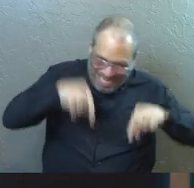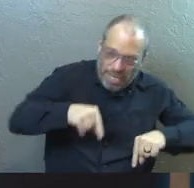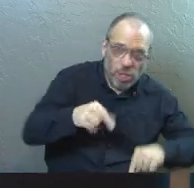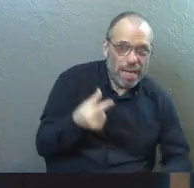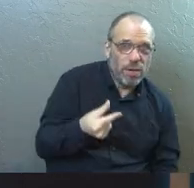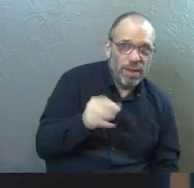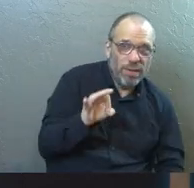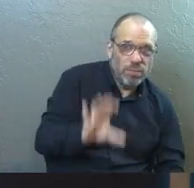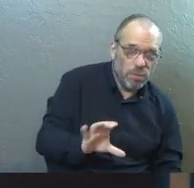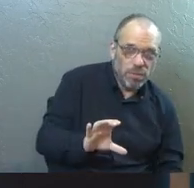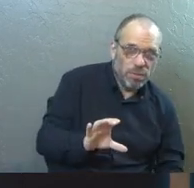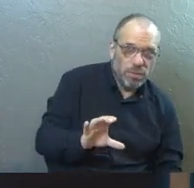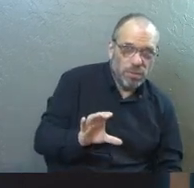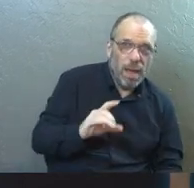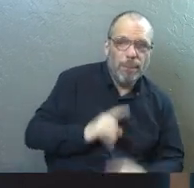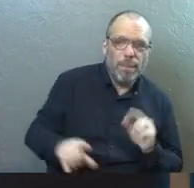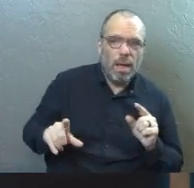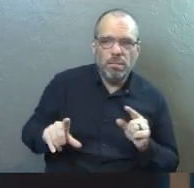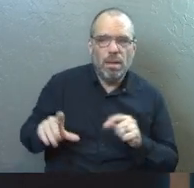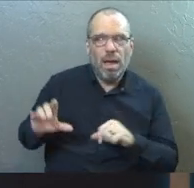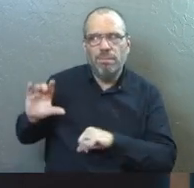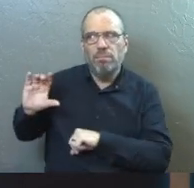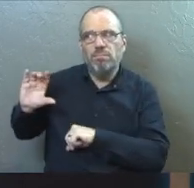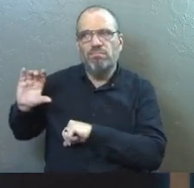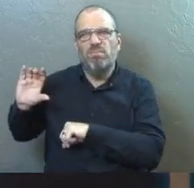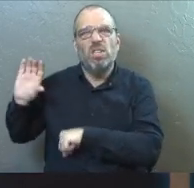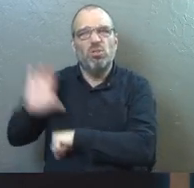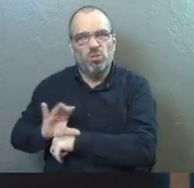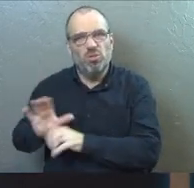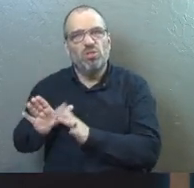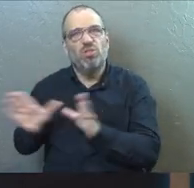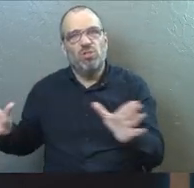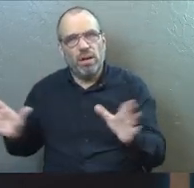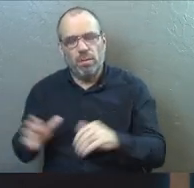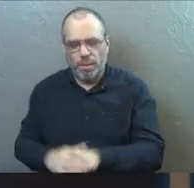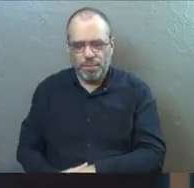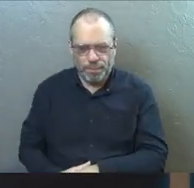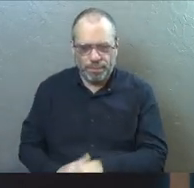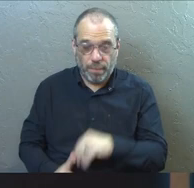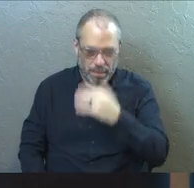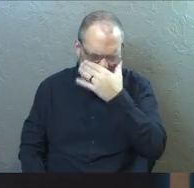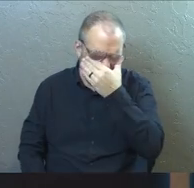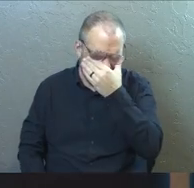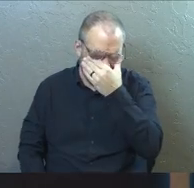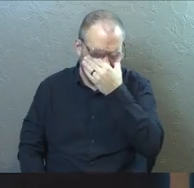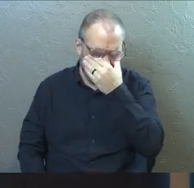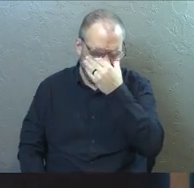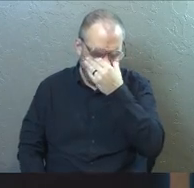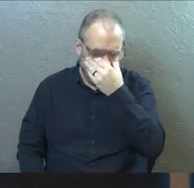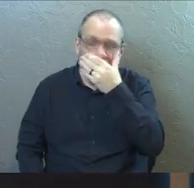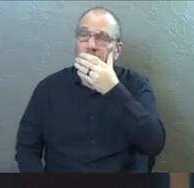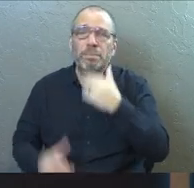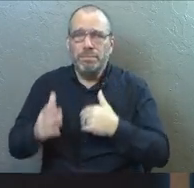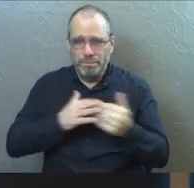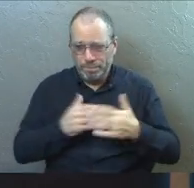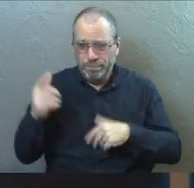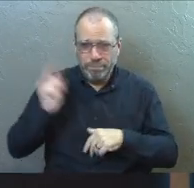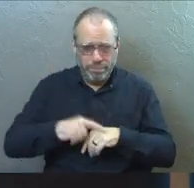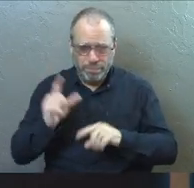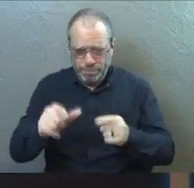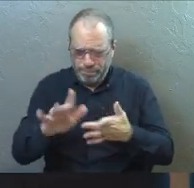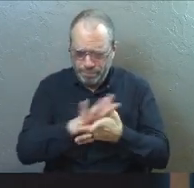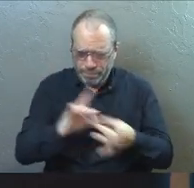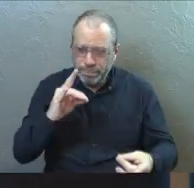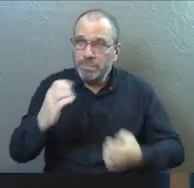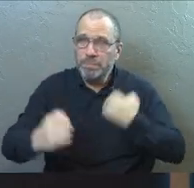this church specifically, but by the church. And in the midst of my hurt, I had gone to this weird